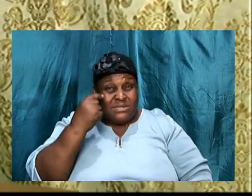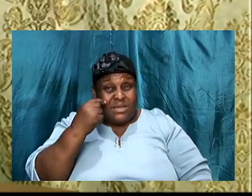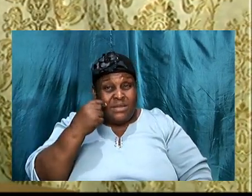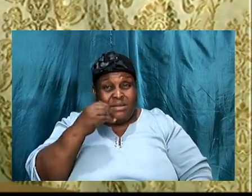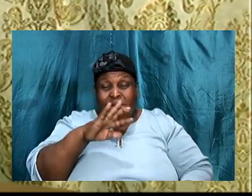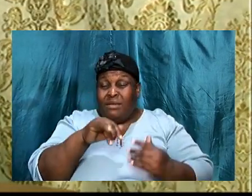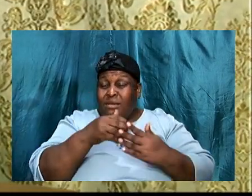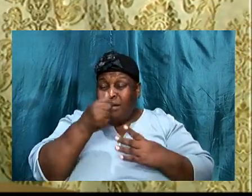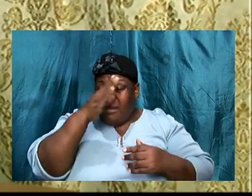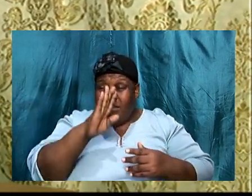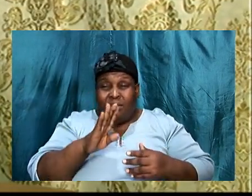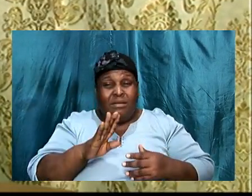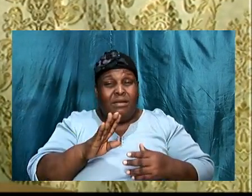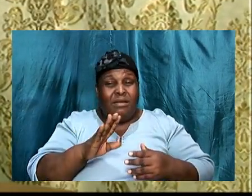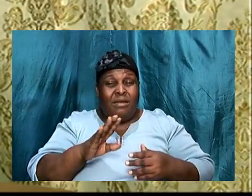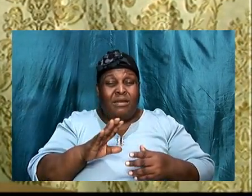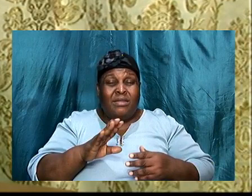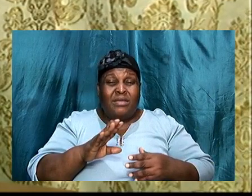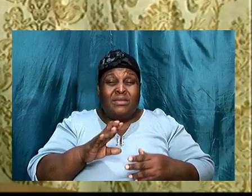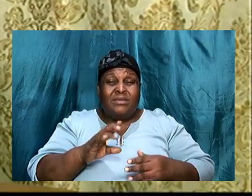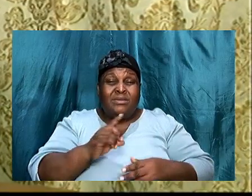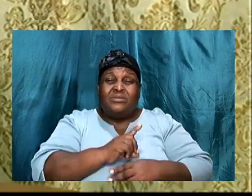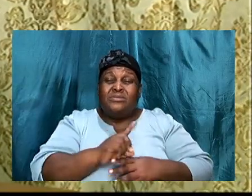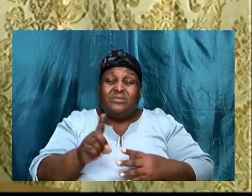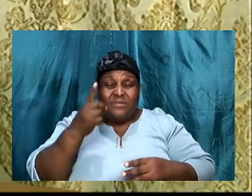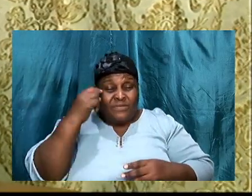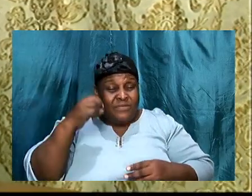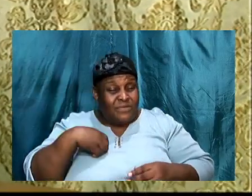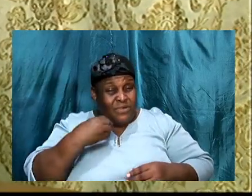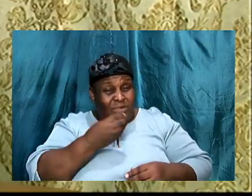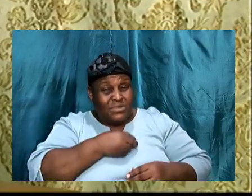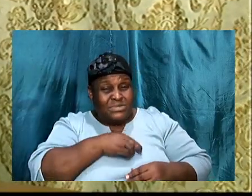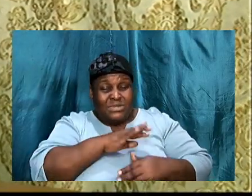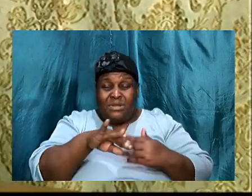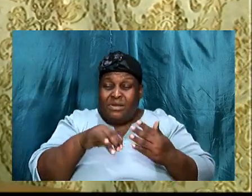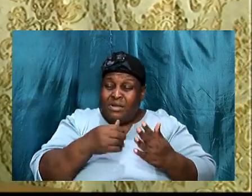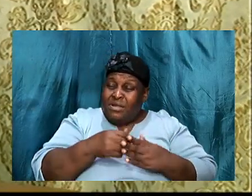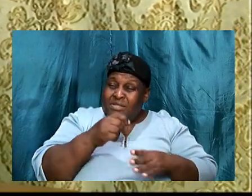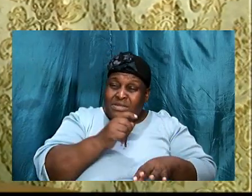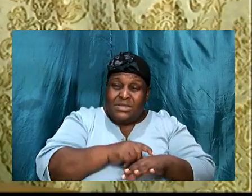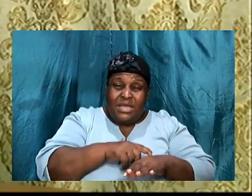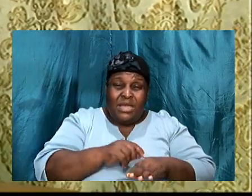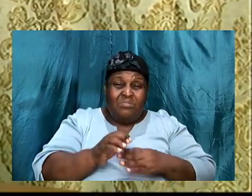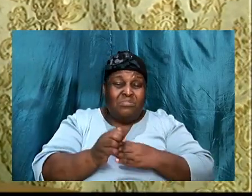and all, the time he spent, leading us, beating us, through the Holy Spirit.